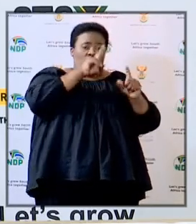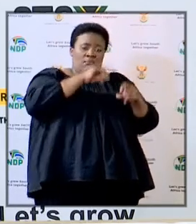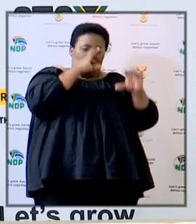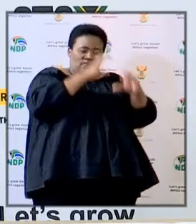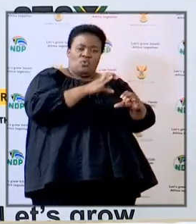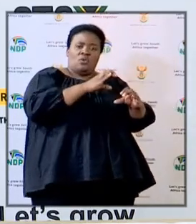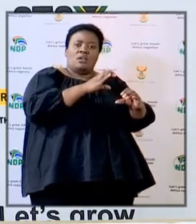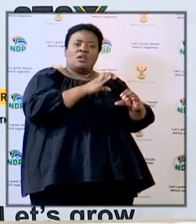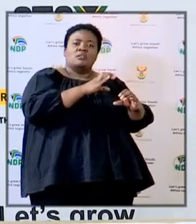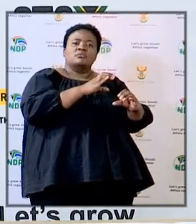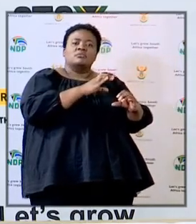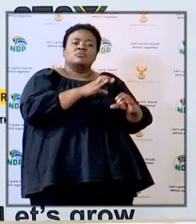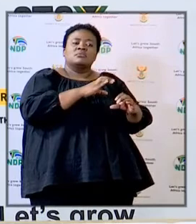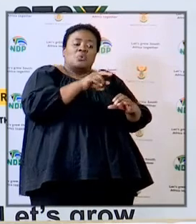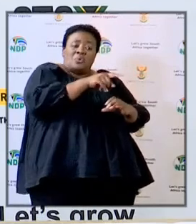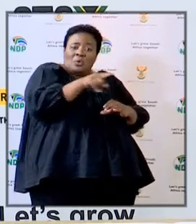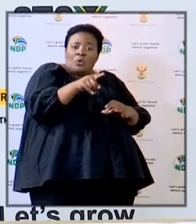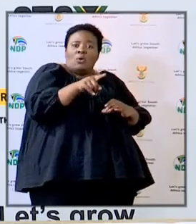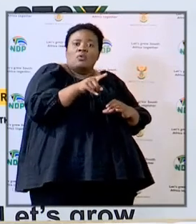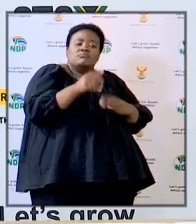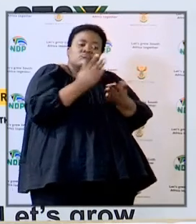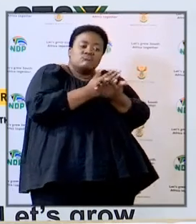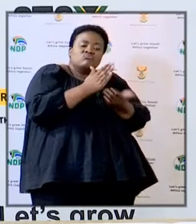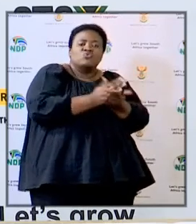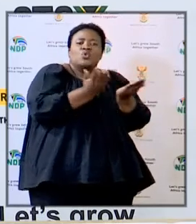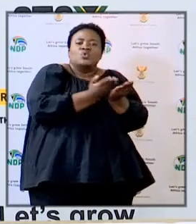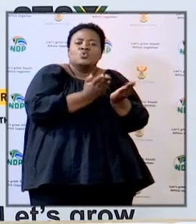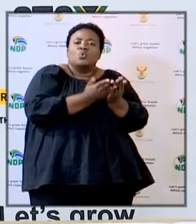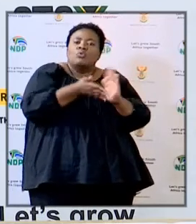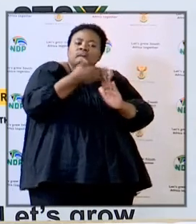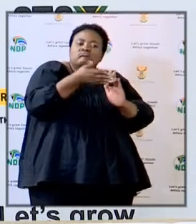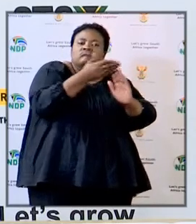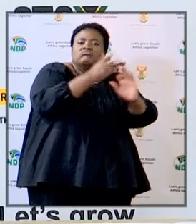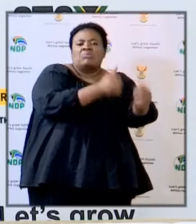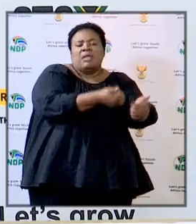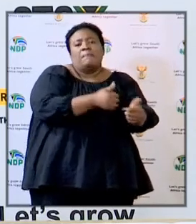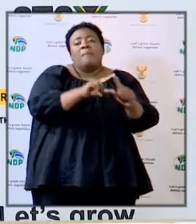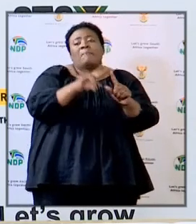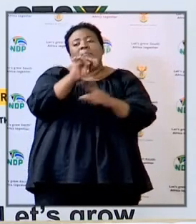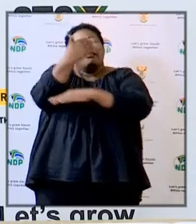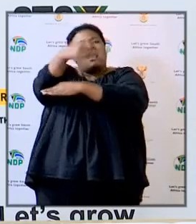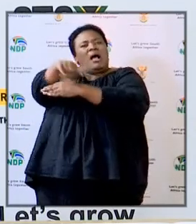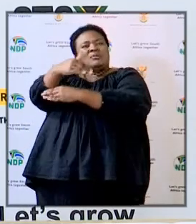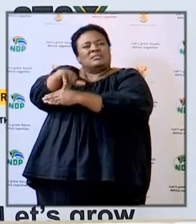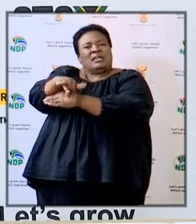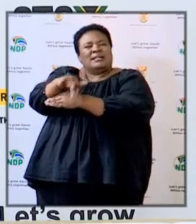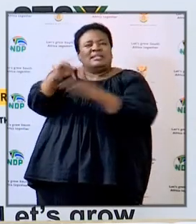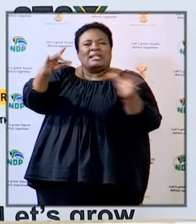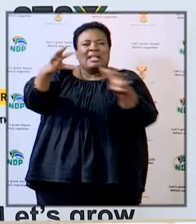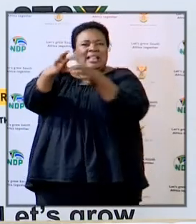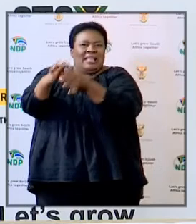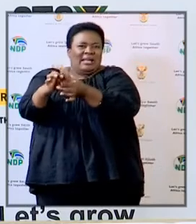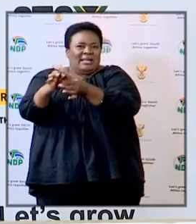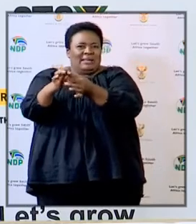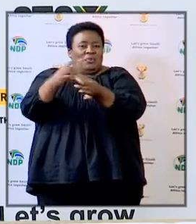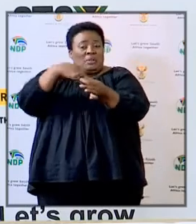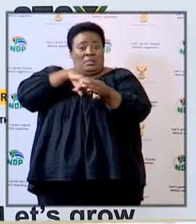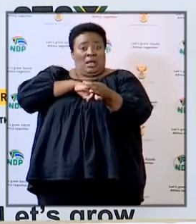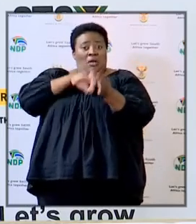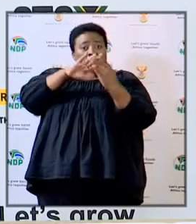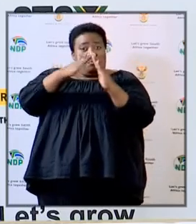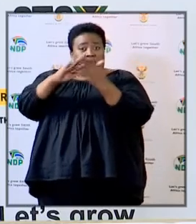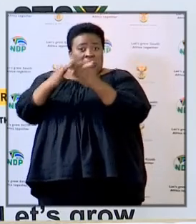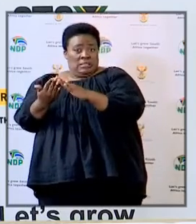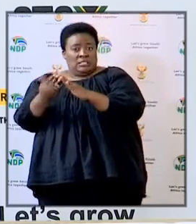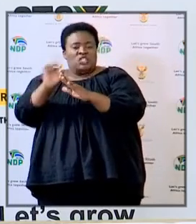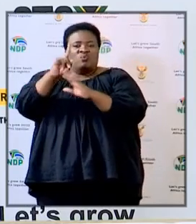schools but we are reliant on our partners on our social partners to do the outside part was our link with the community through